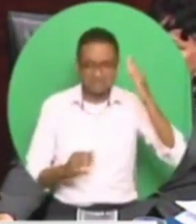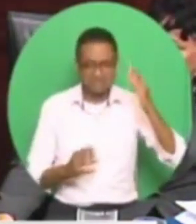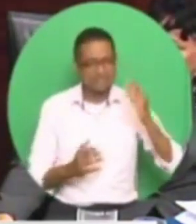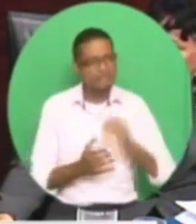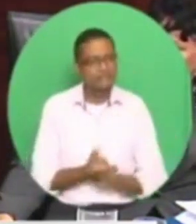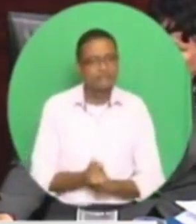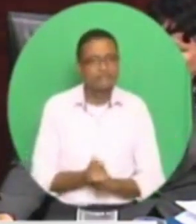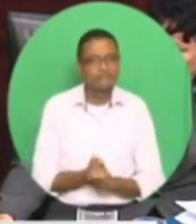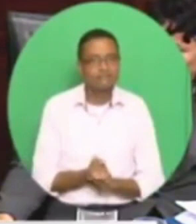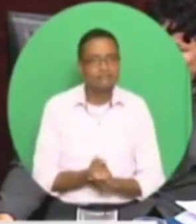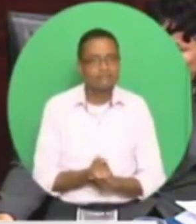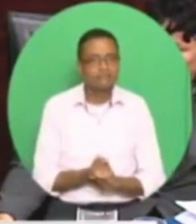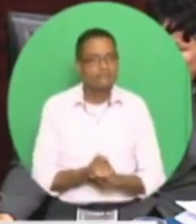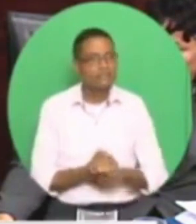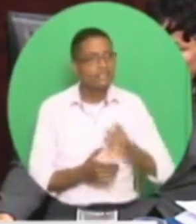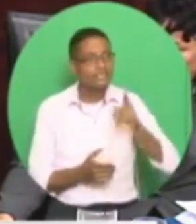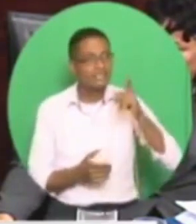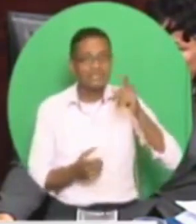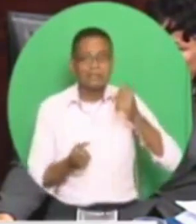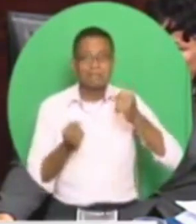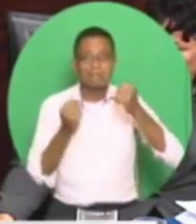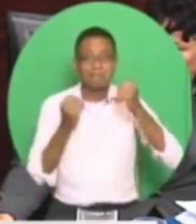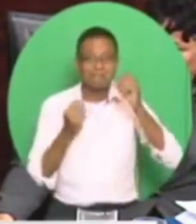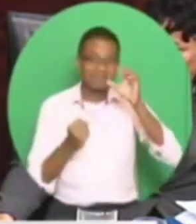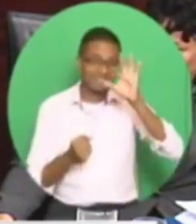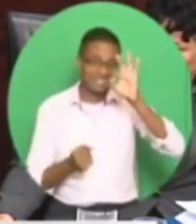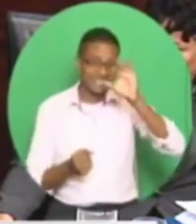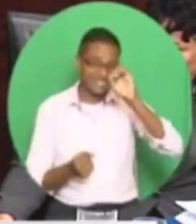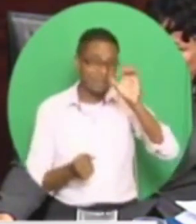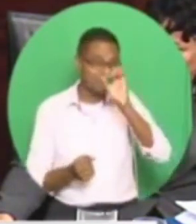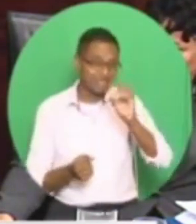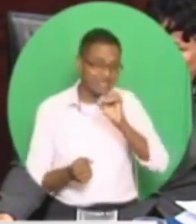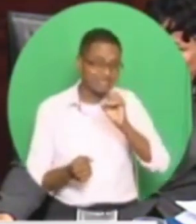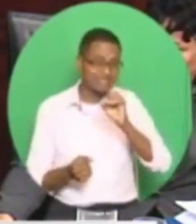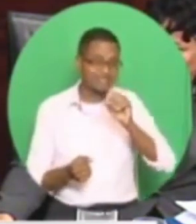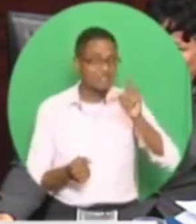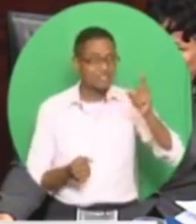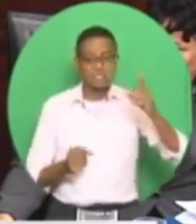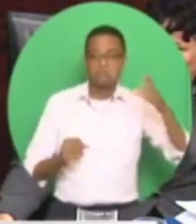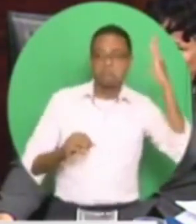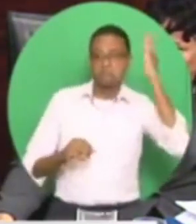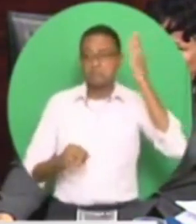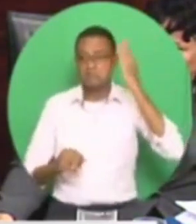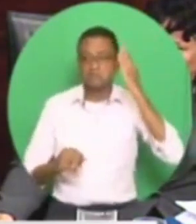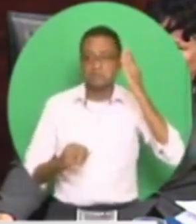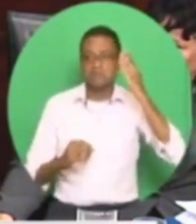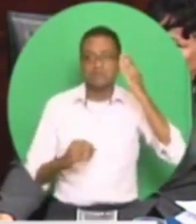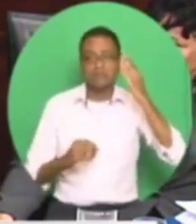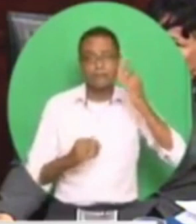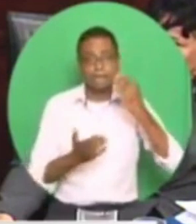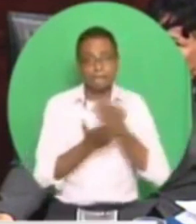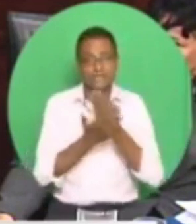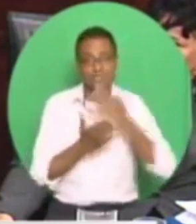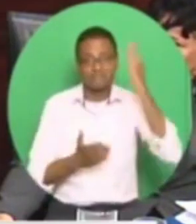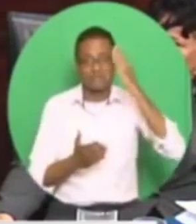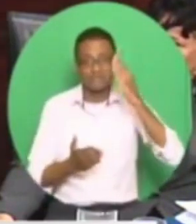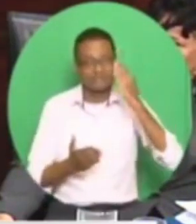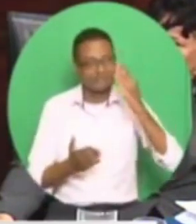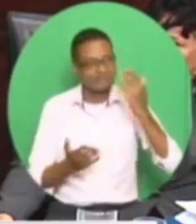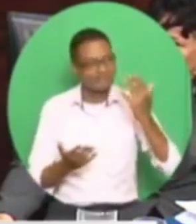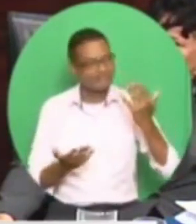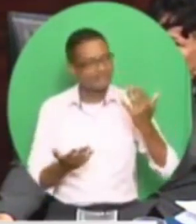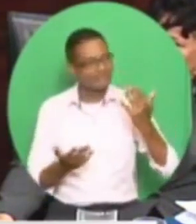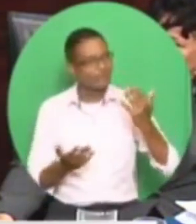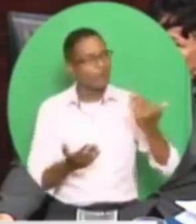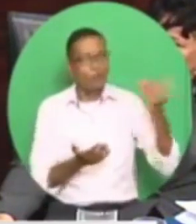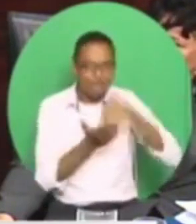measures in the budget were repeats and rehash, often with some obscene obscenity. There were places in the budget where the Minister